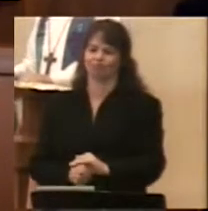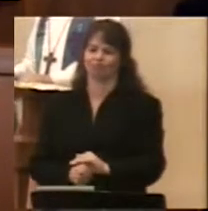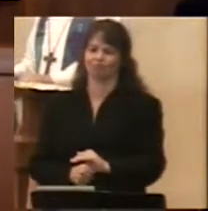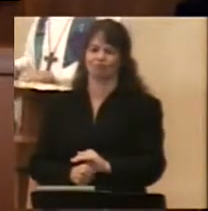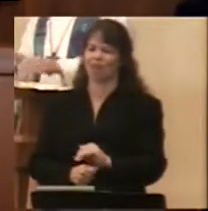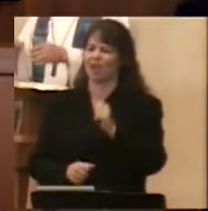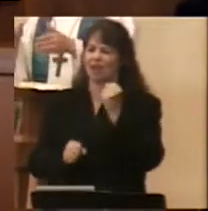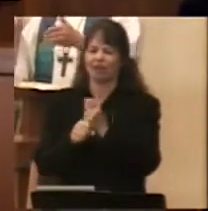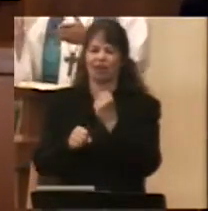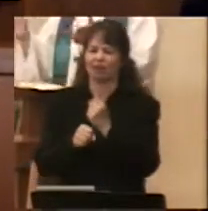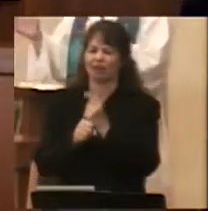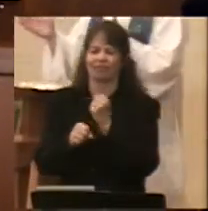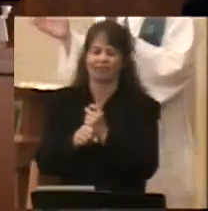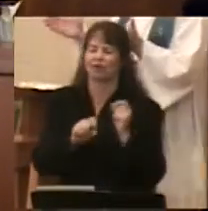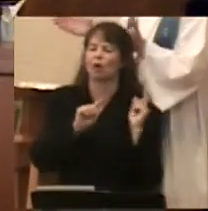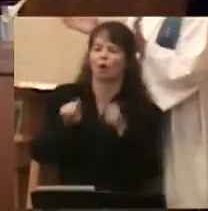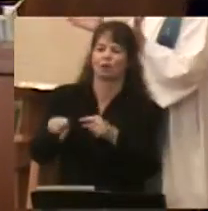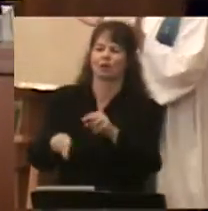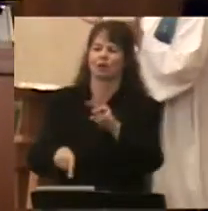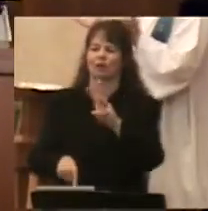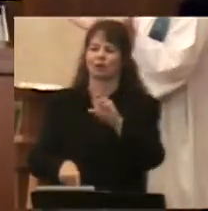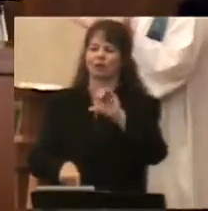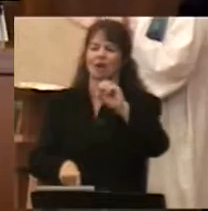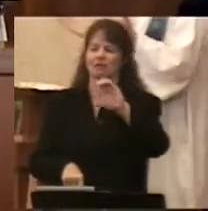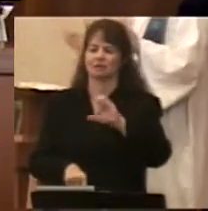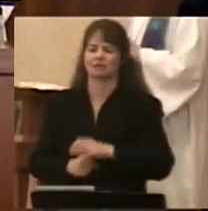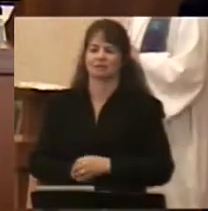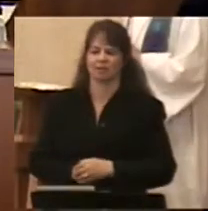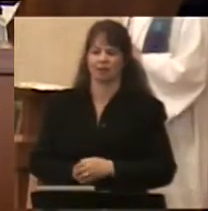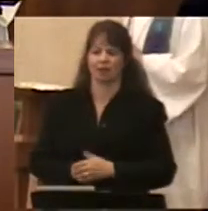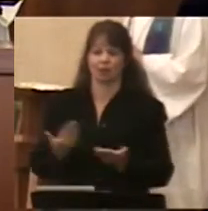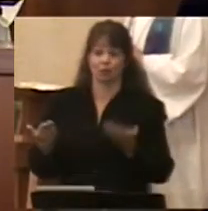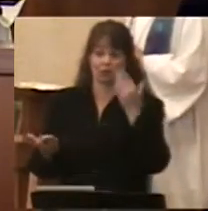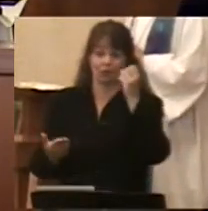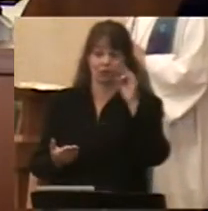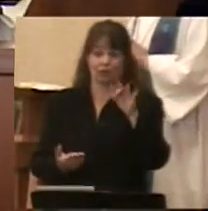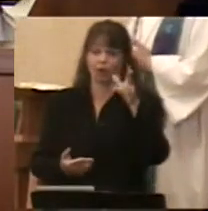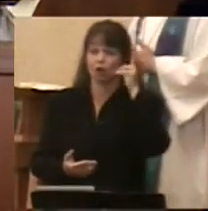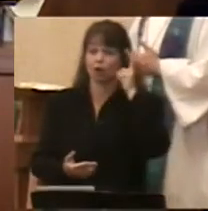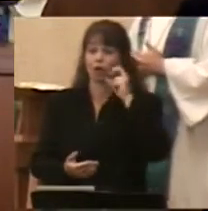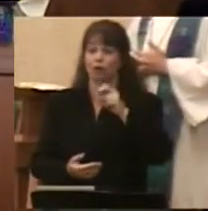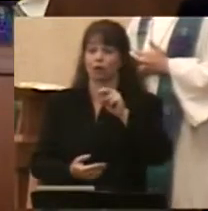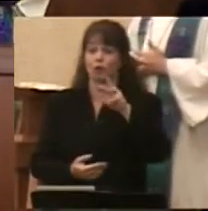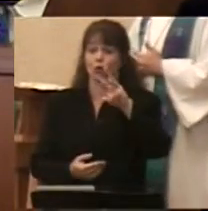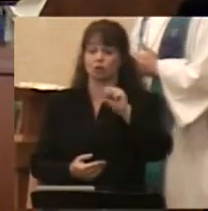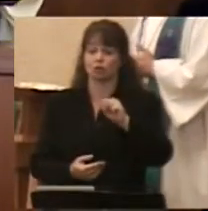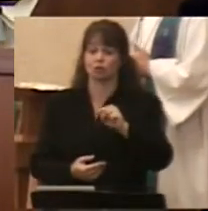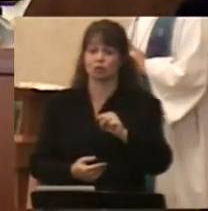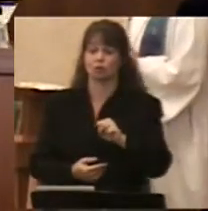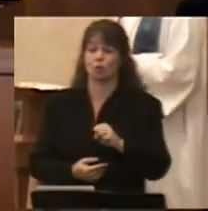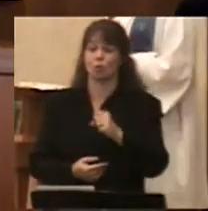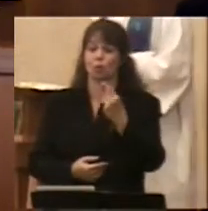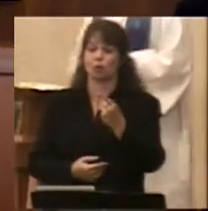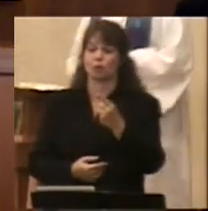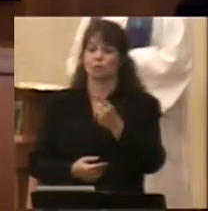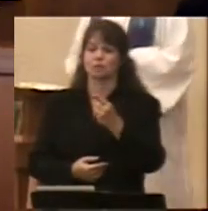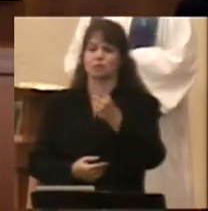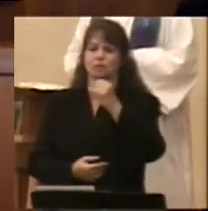There, I don't know if you heard on the news at Oshkosh, there were a couple of newsworthy things that happened. One was that jet man